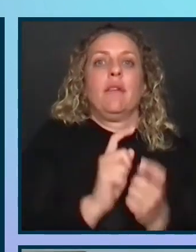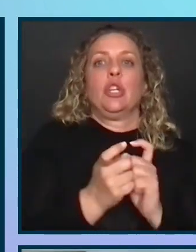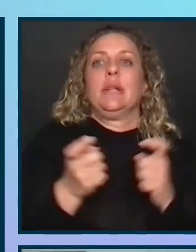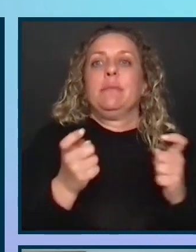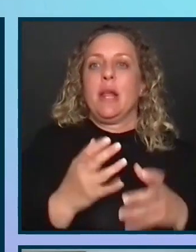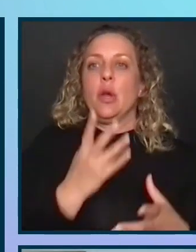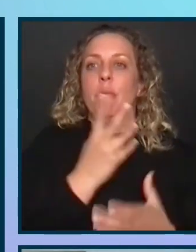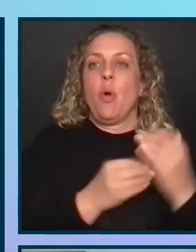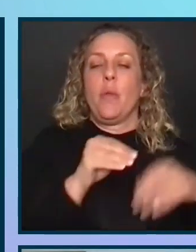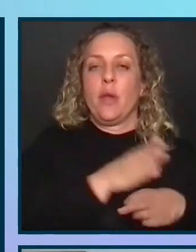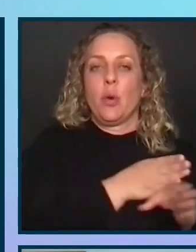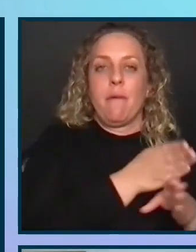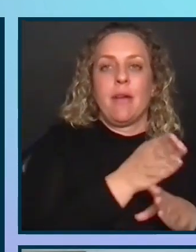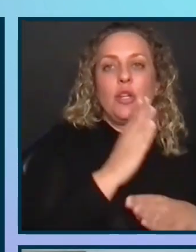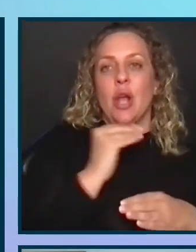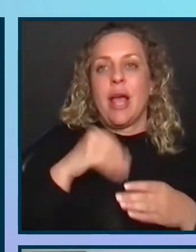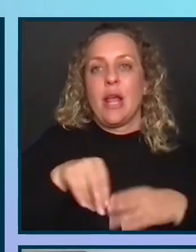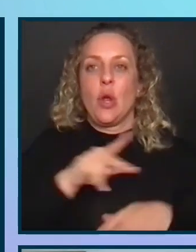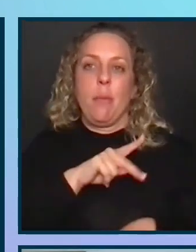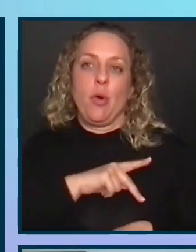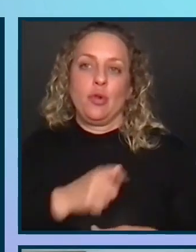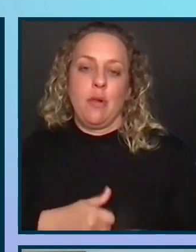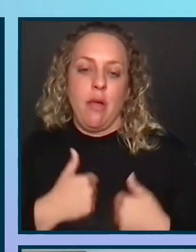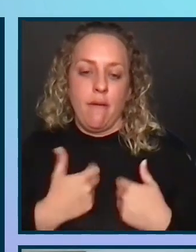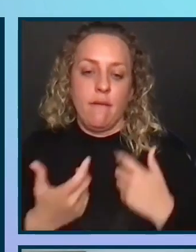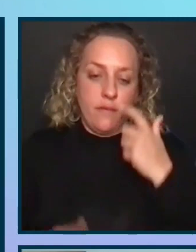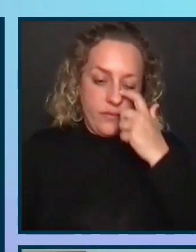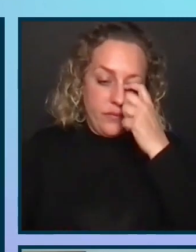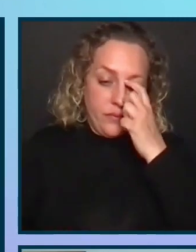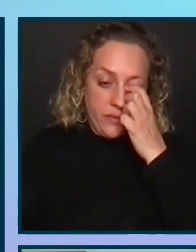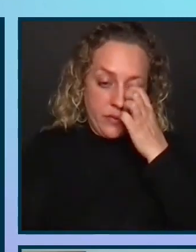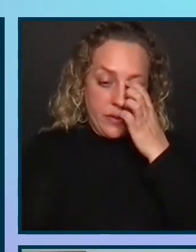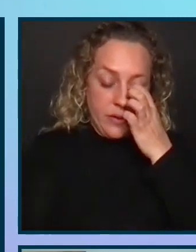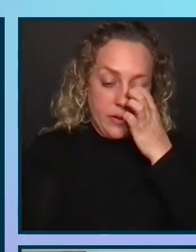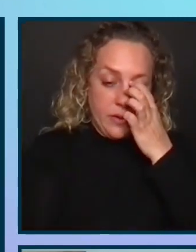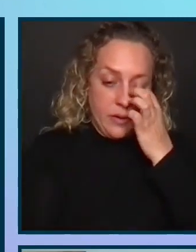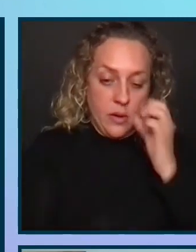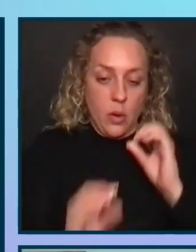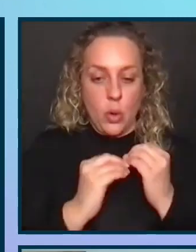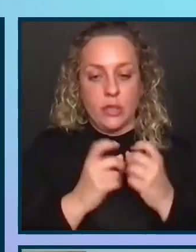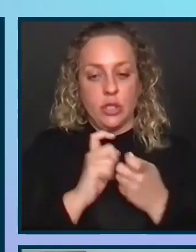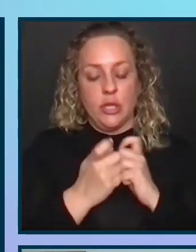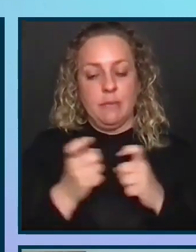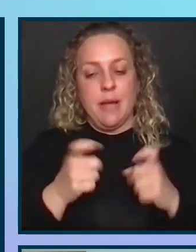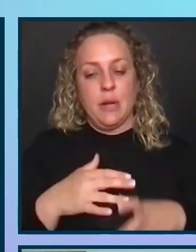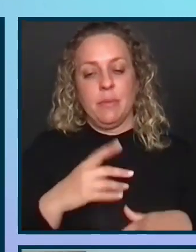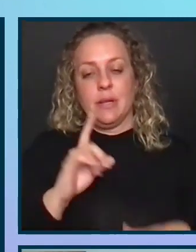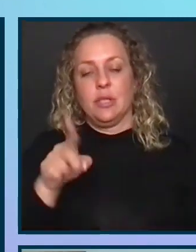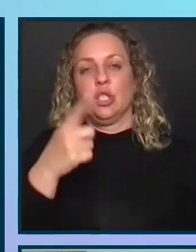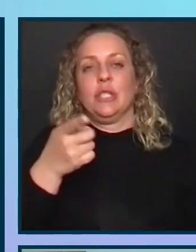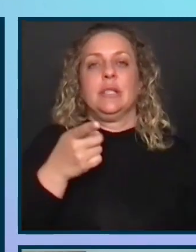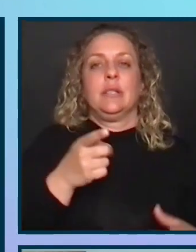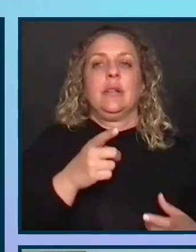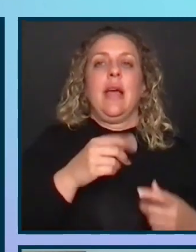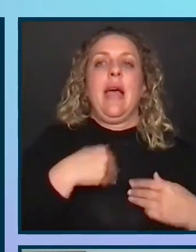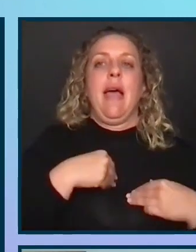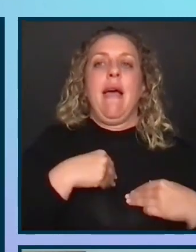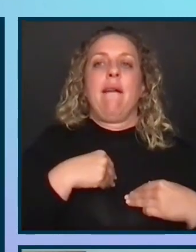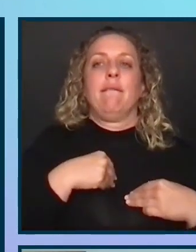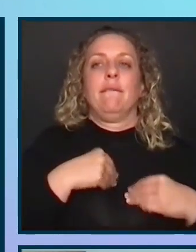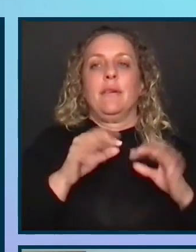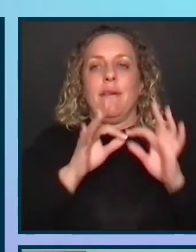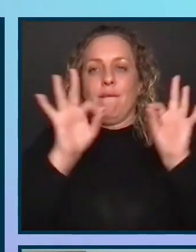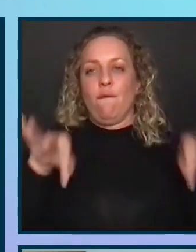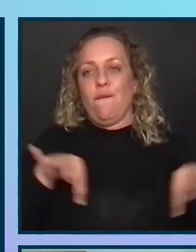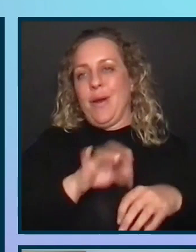both in your professional and personal life. Organizational change management is just going to bring a framework to